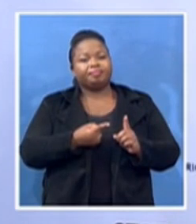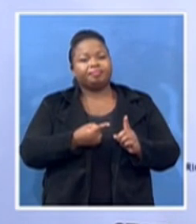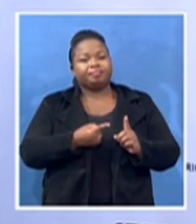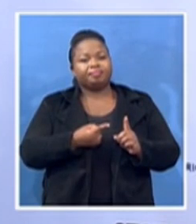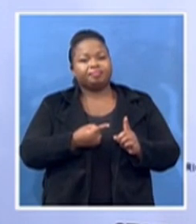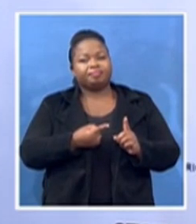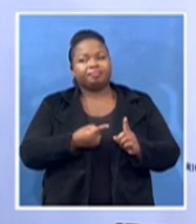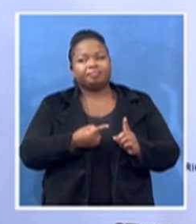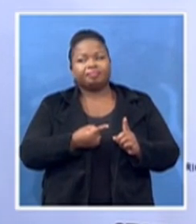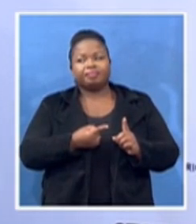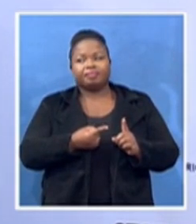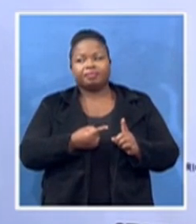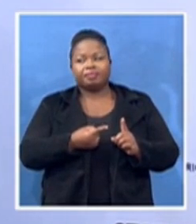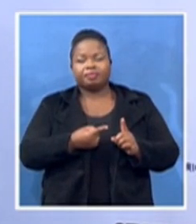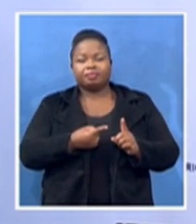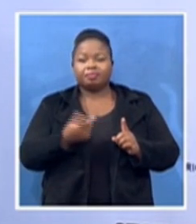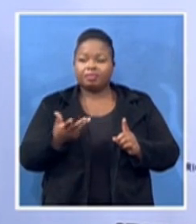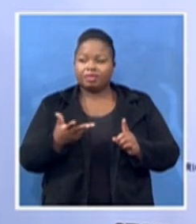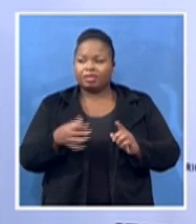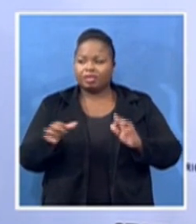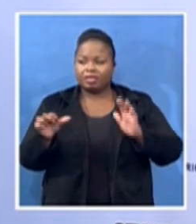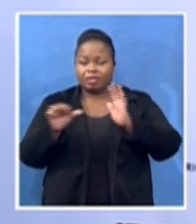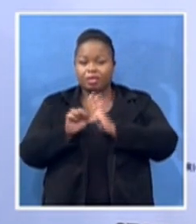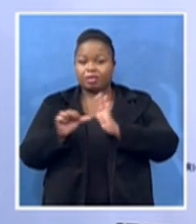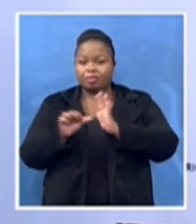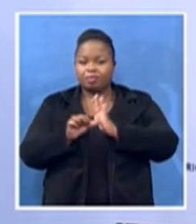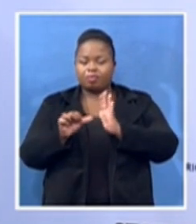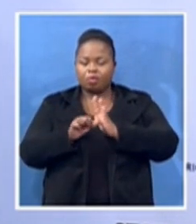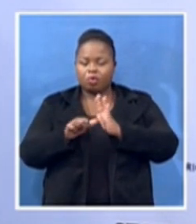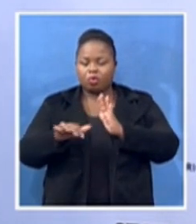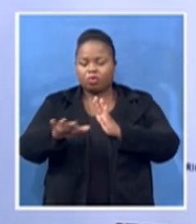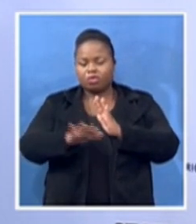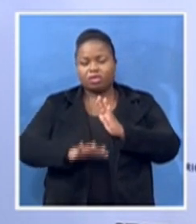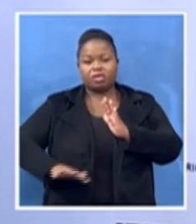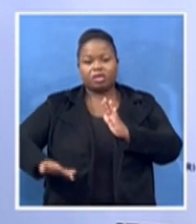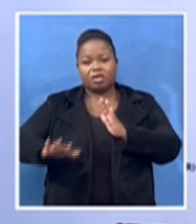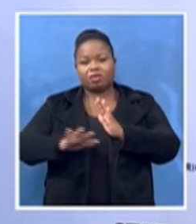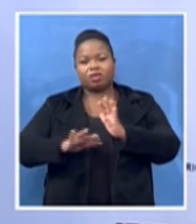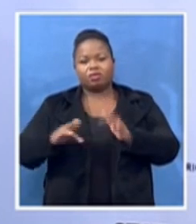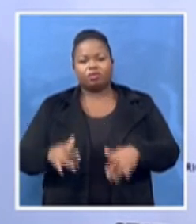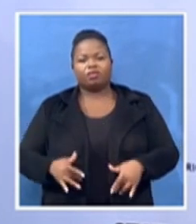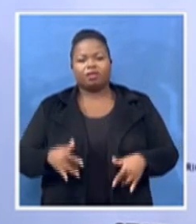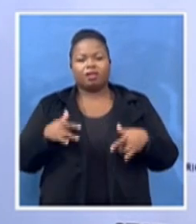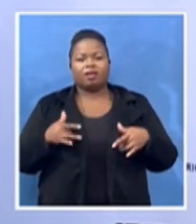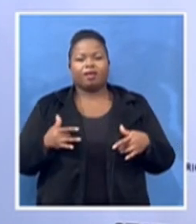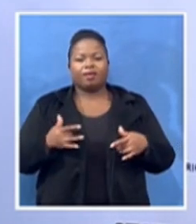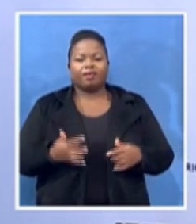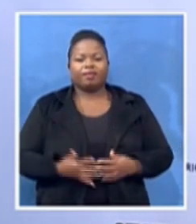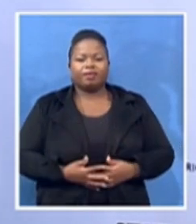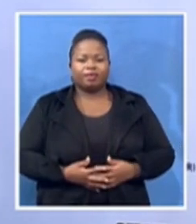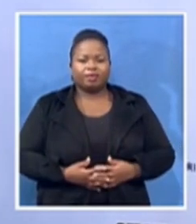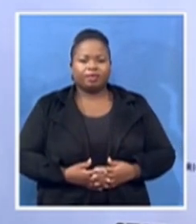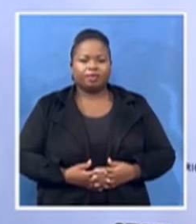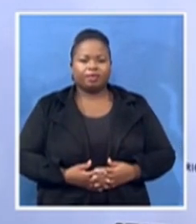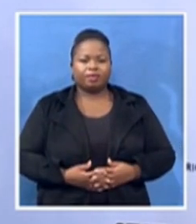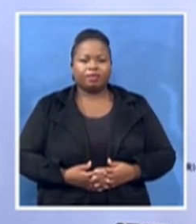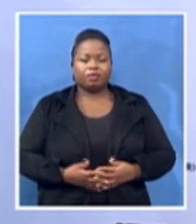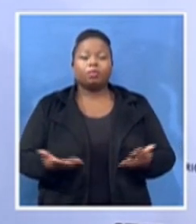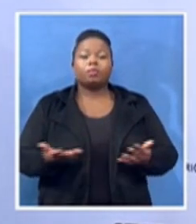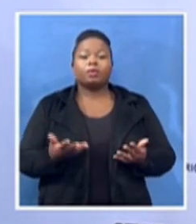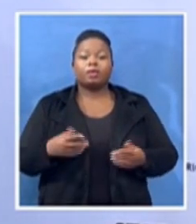areas in her life. Northern Cape. There was mining there.